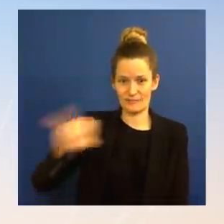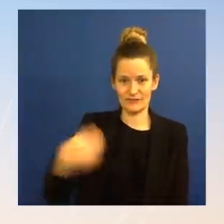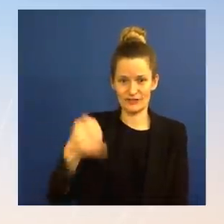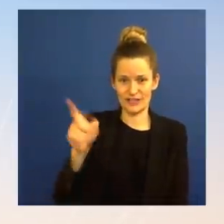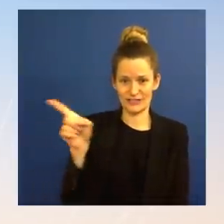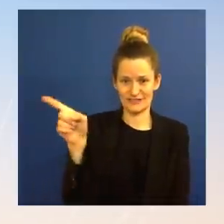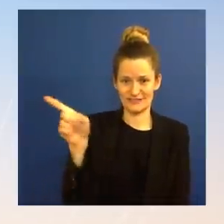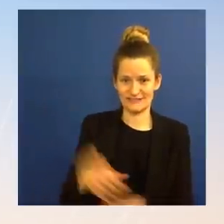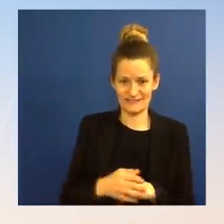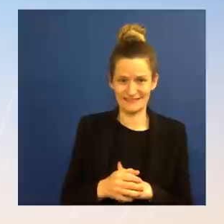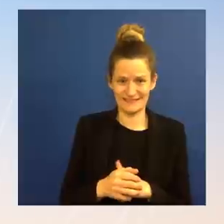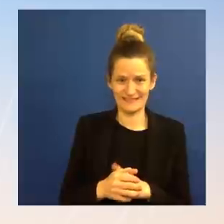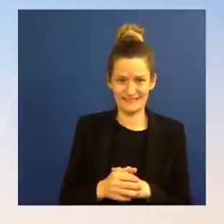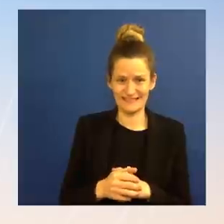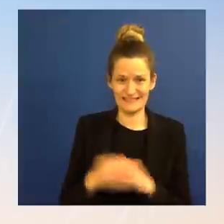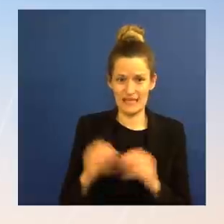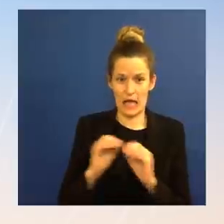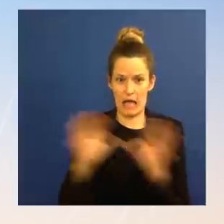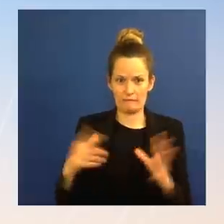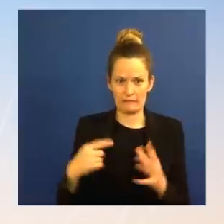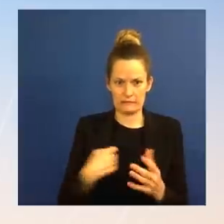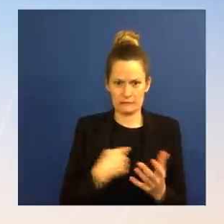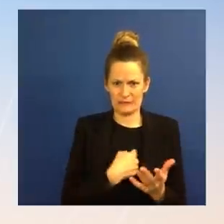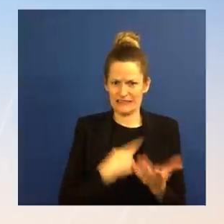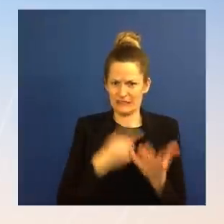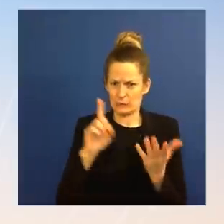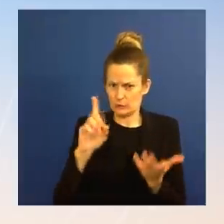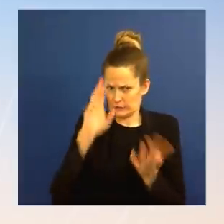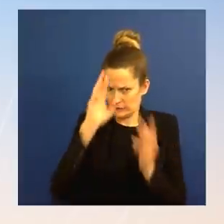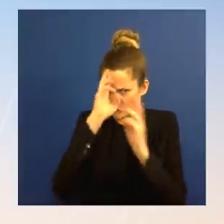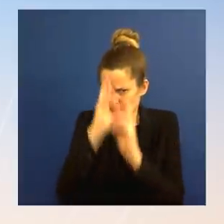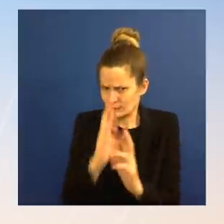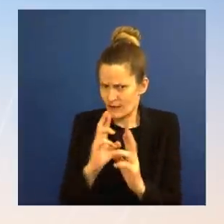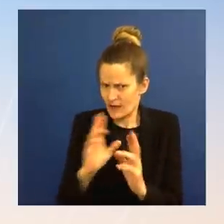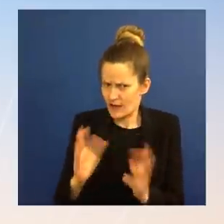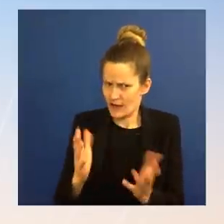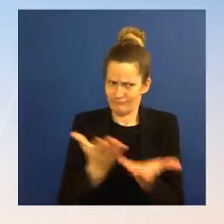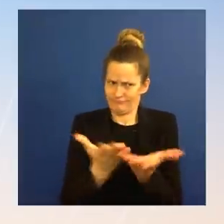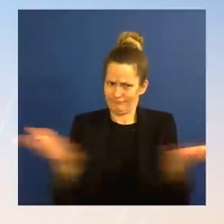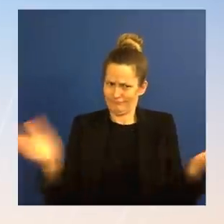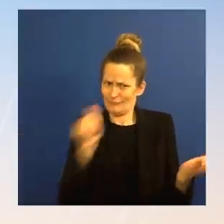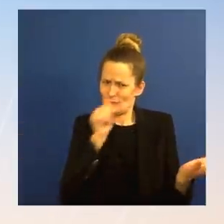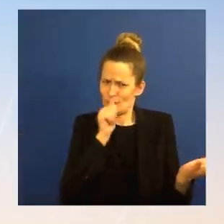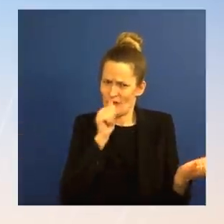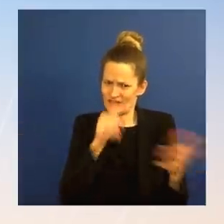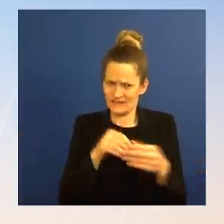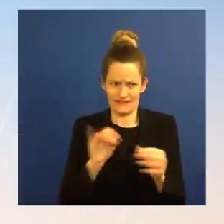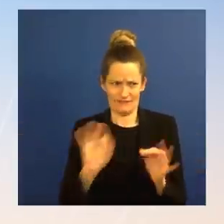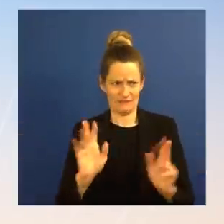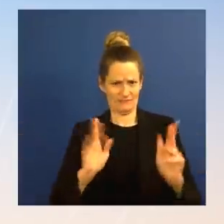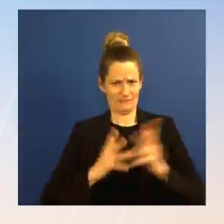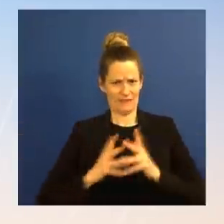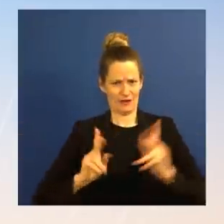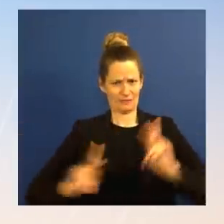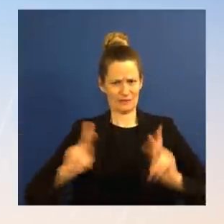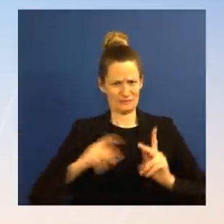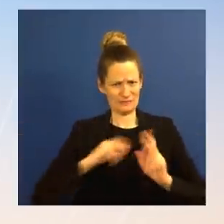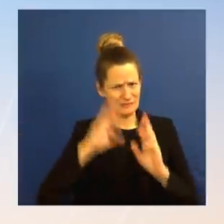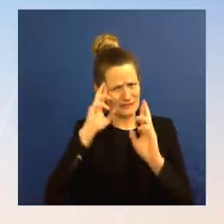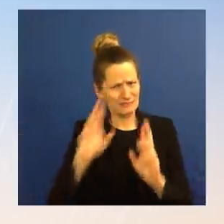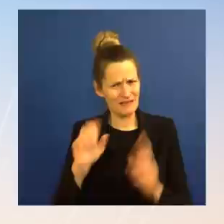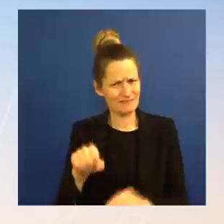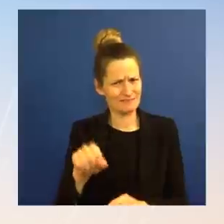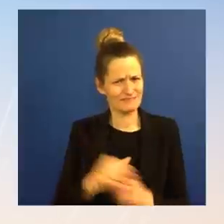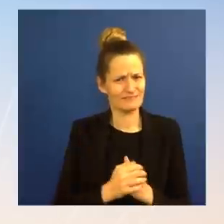for people's privacy in the country. Go ahead. The Press, Jen. A quick follow-up. You mentioned the logistical challenges about flying planes